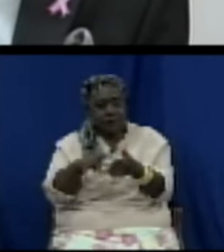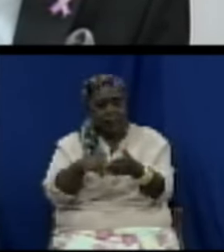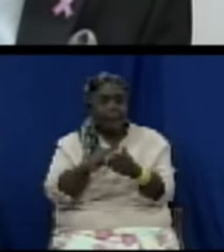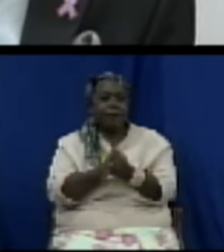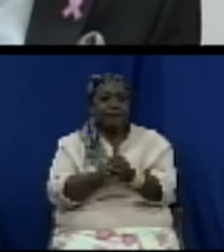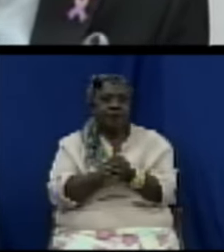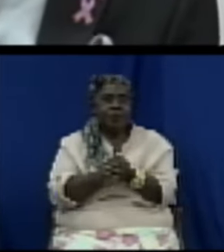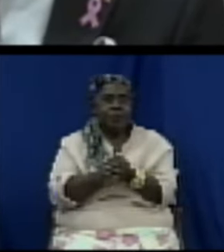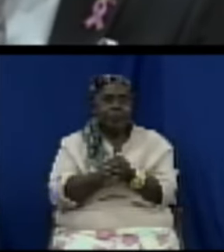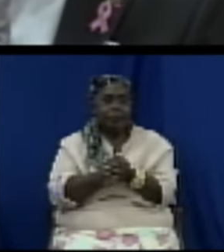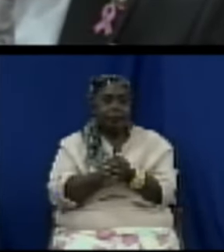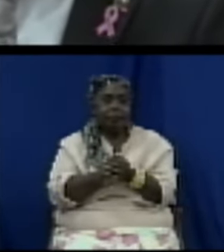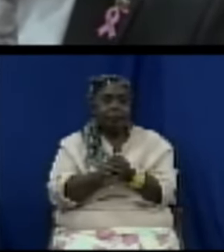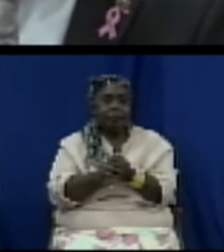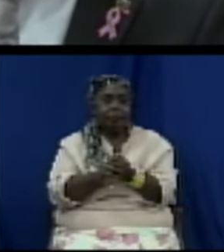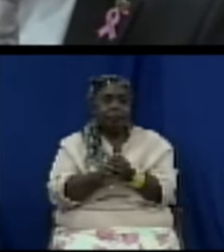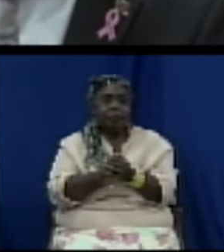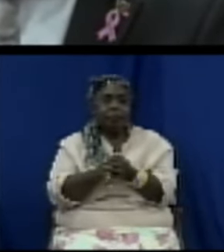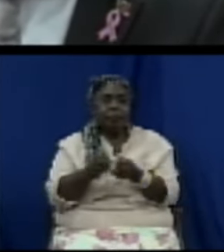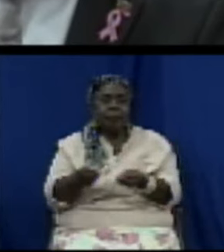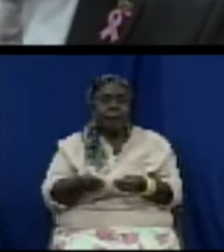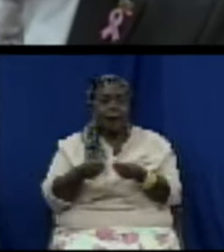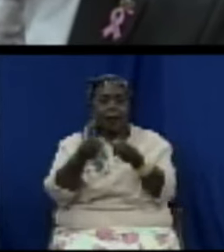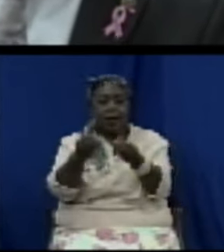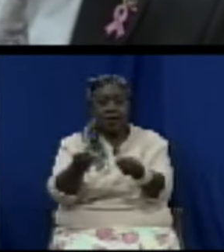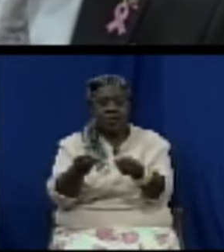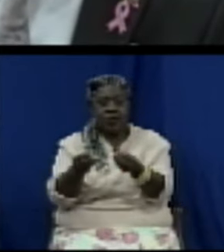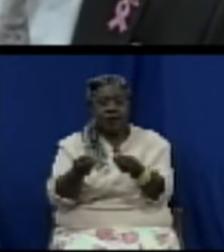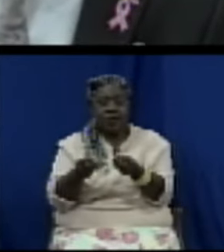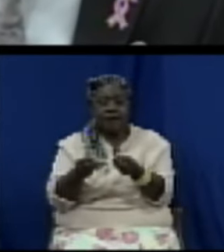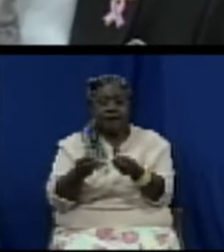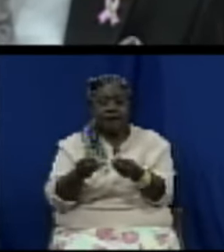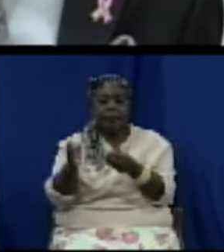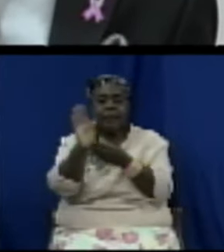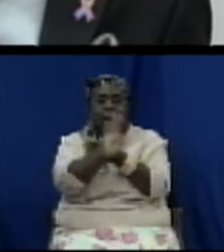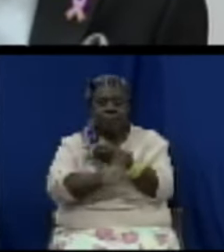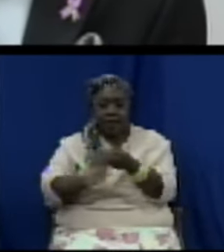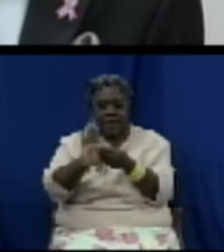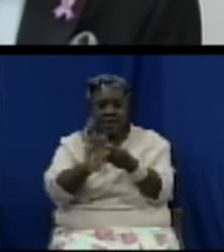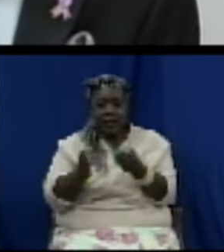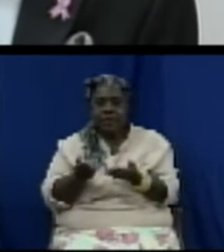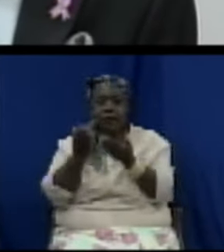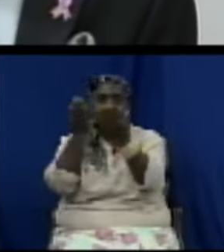The Consumer Protection Bill